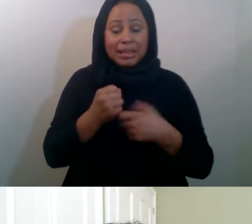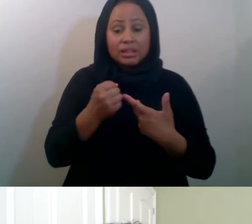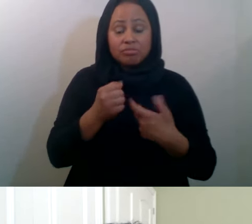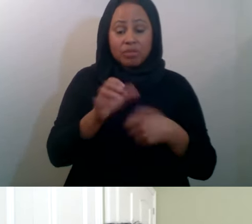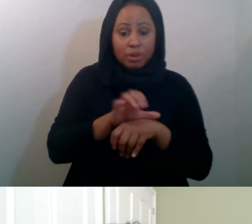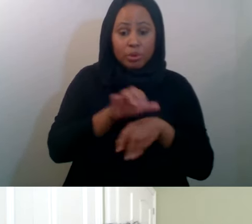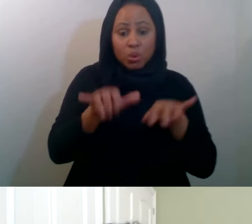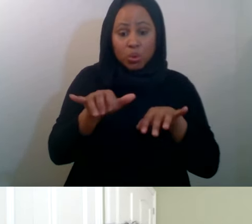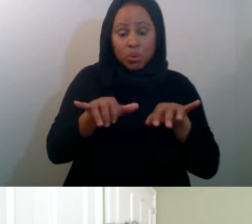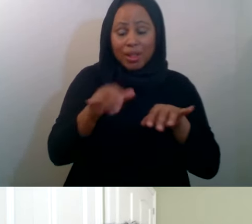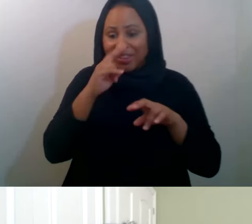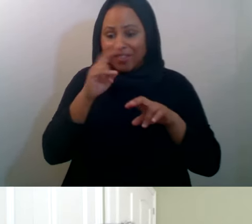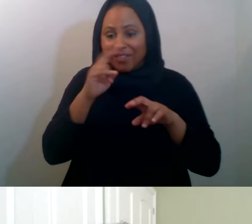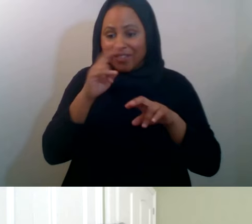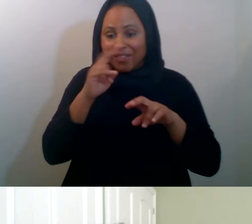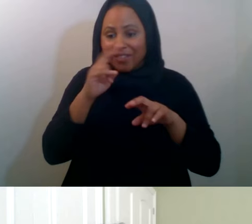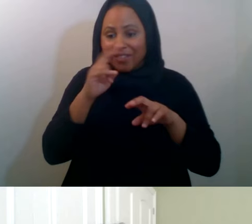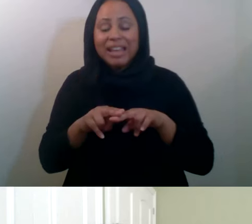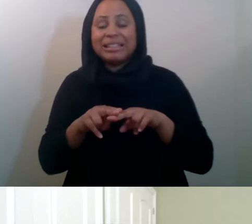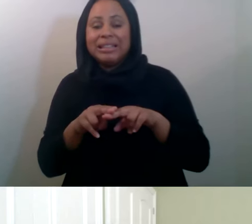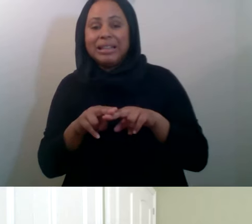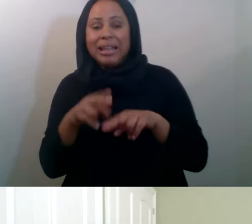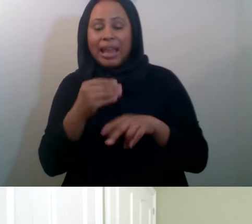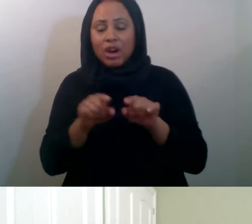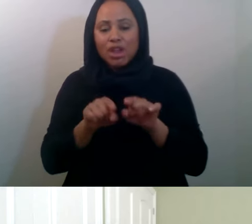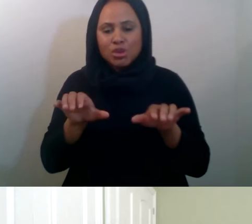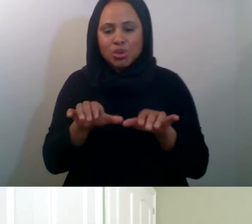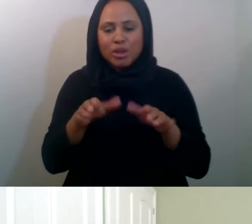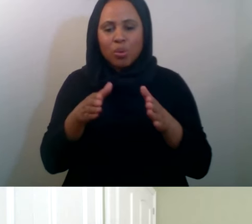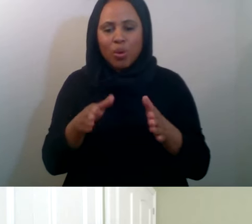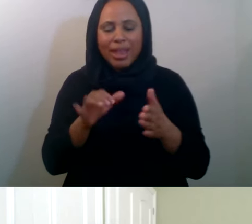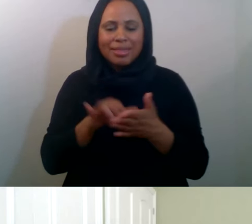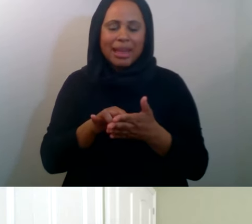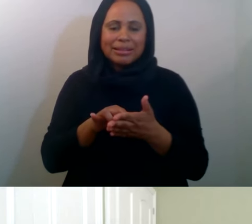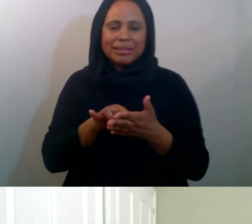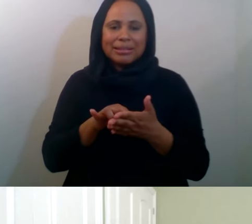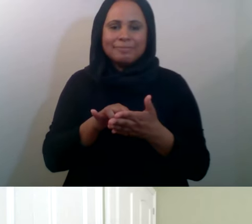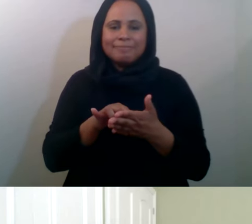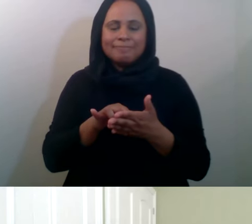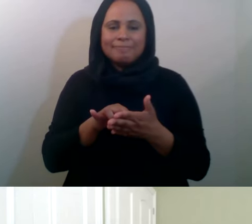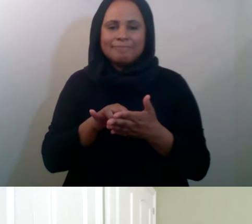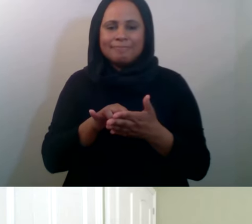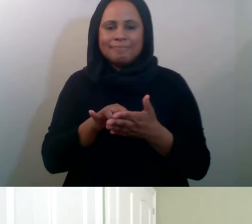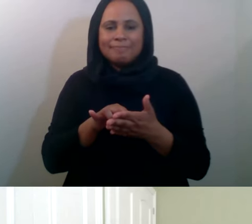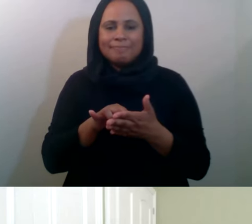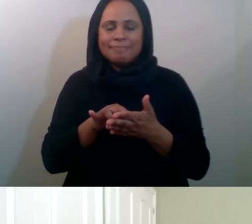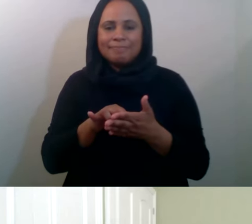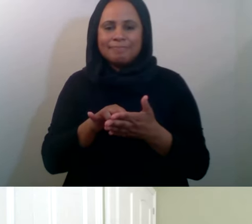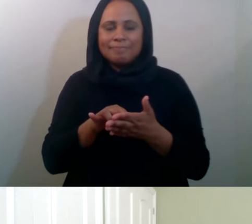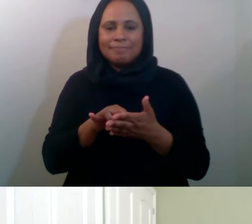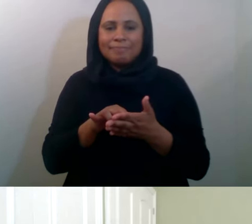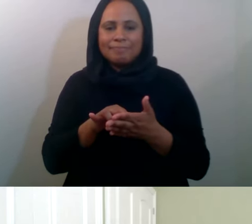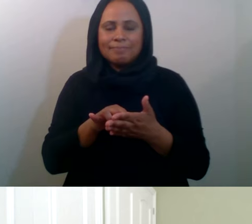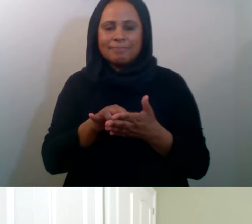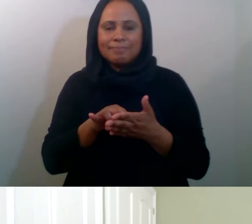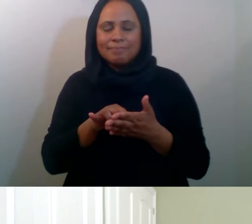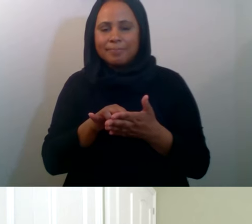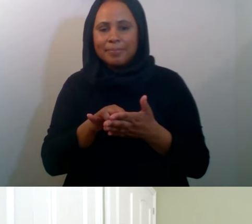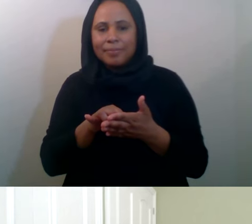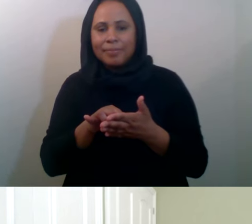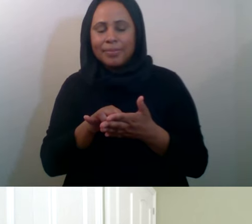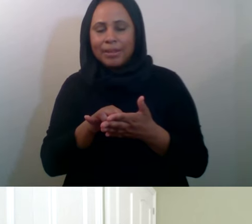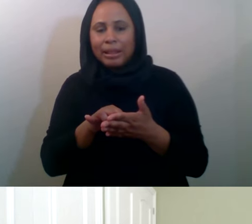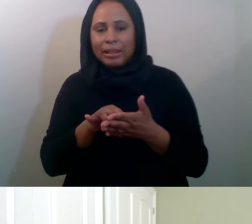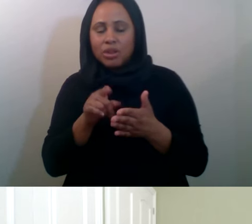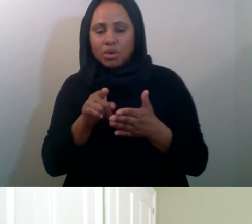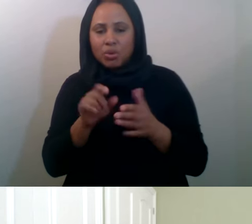making it gamified, uh, and also doing it in a way that dignifies, uh, the, uh, campaigns. You can mark it, you can mark your donation as